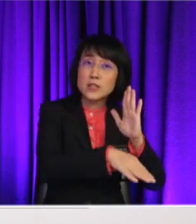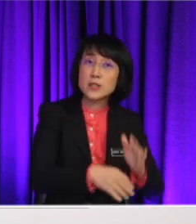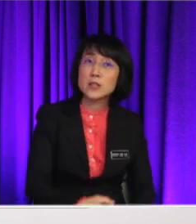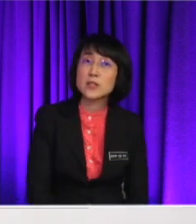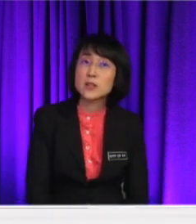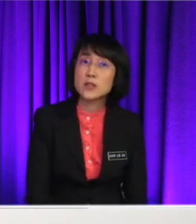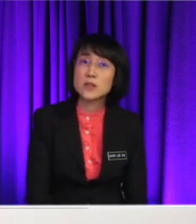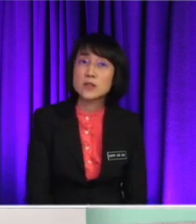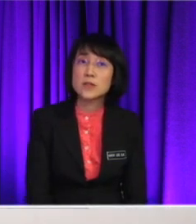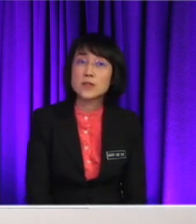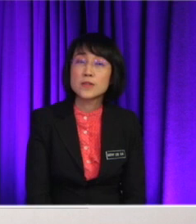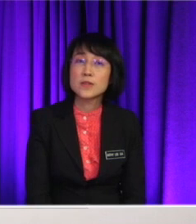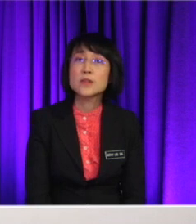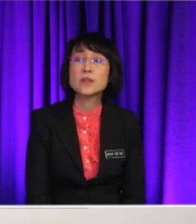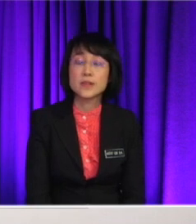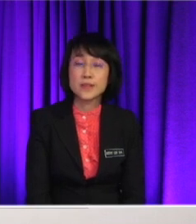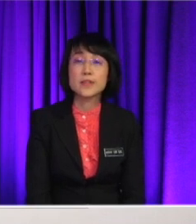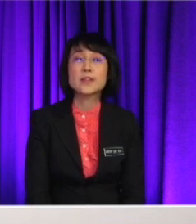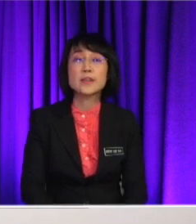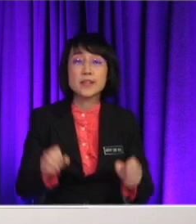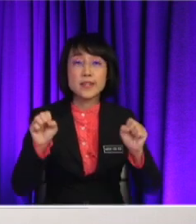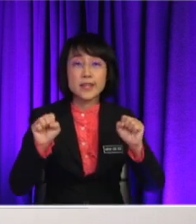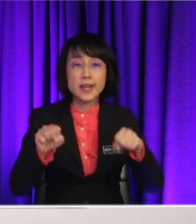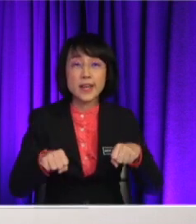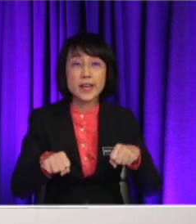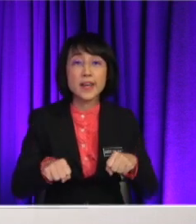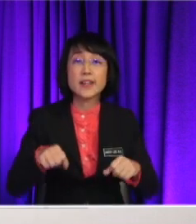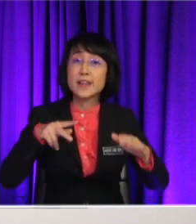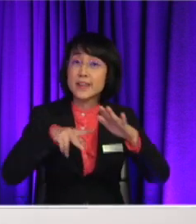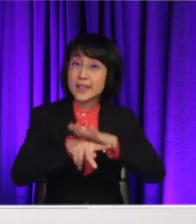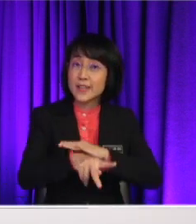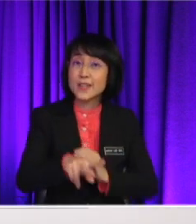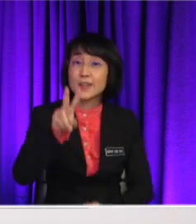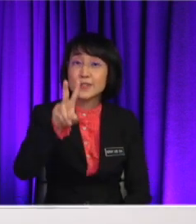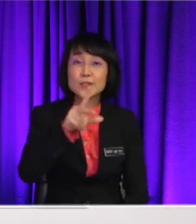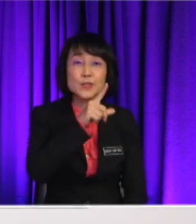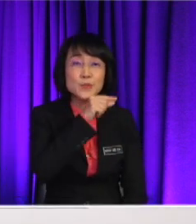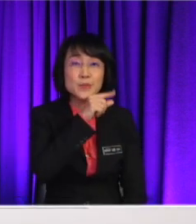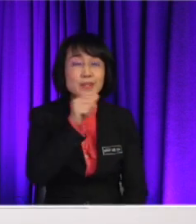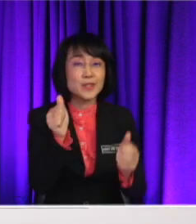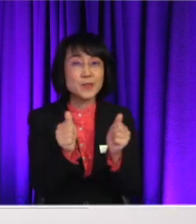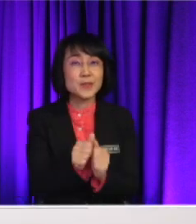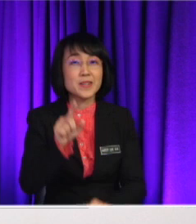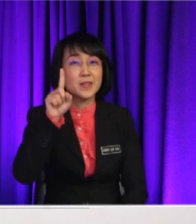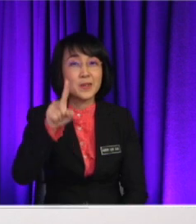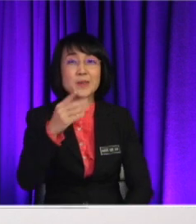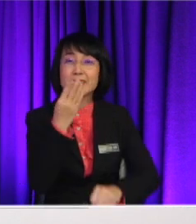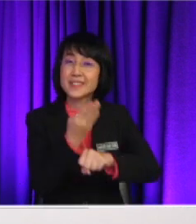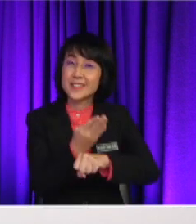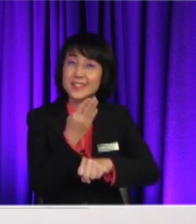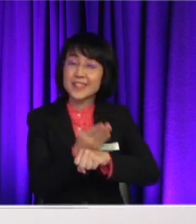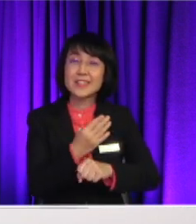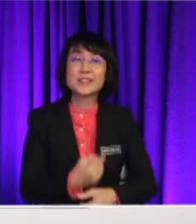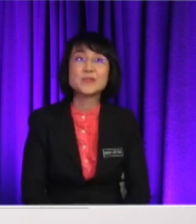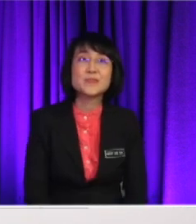two birds with one stone. Okay. So, she mentioned about carpooling, right? Yes. Yeah. Yes. Good. All right. How